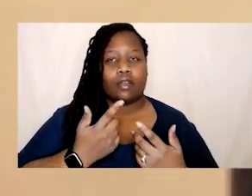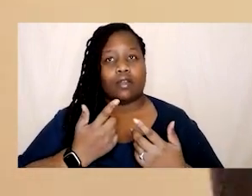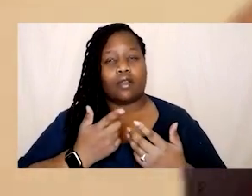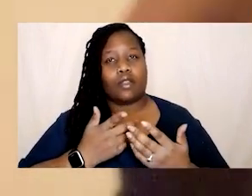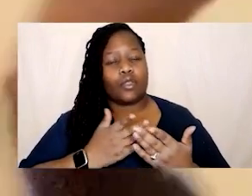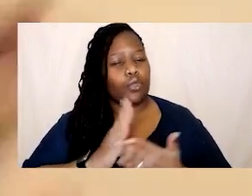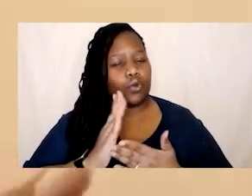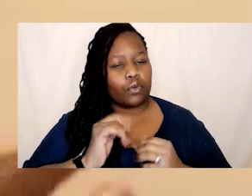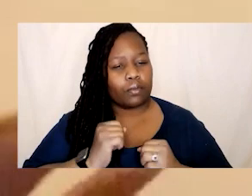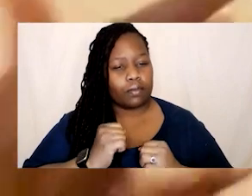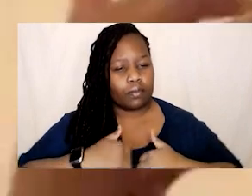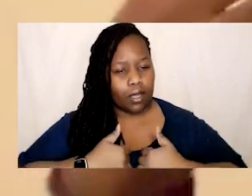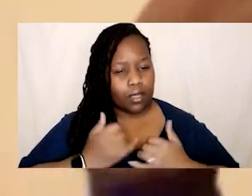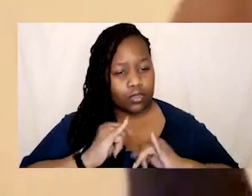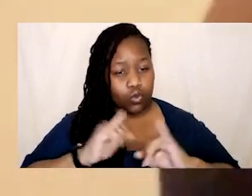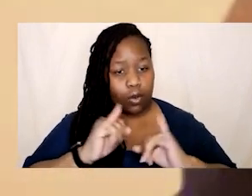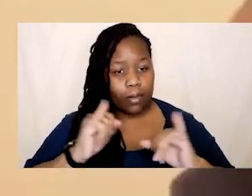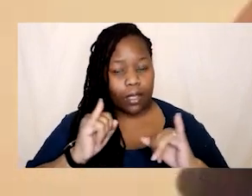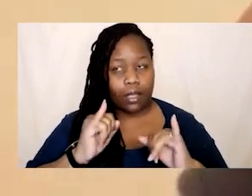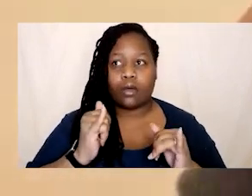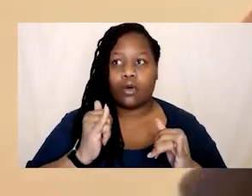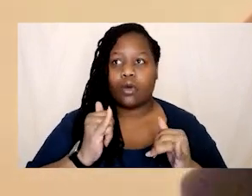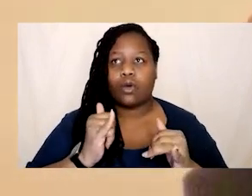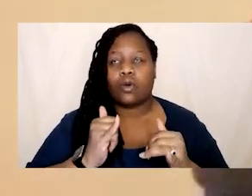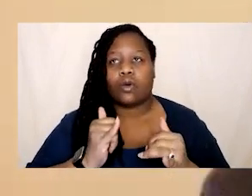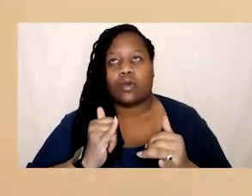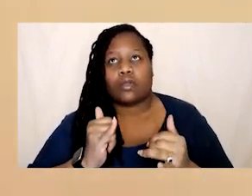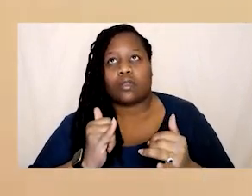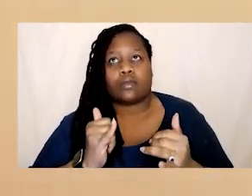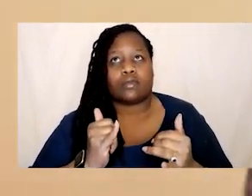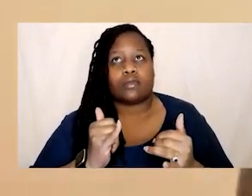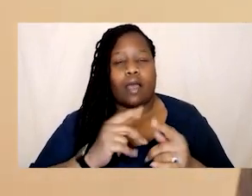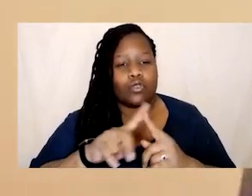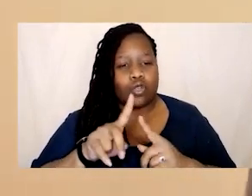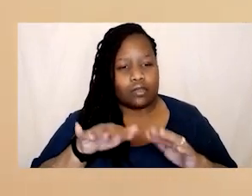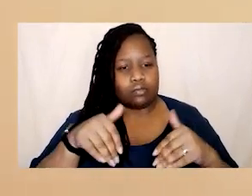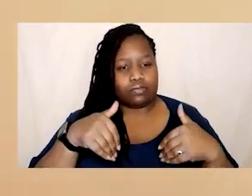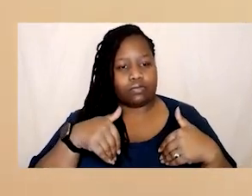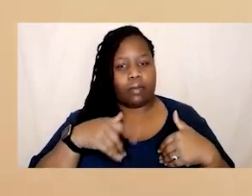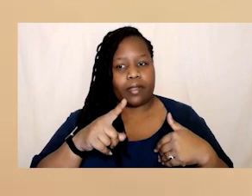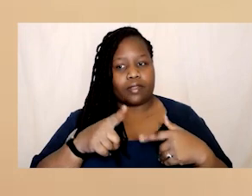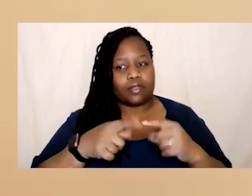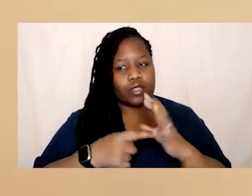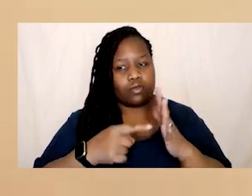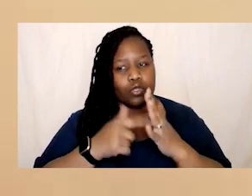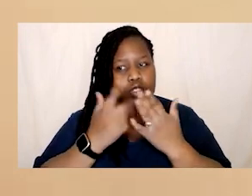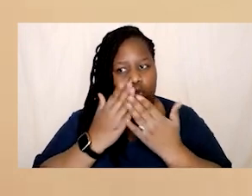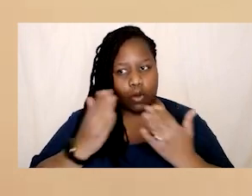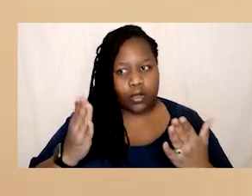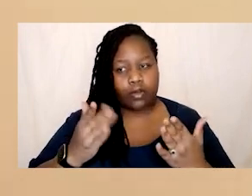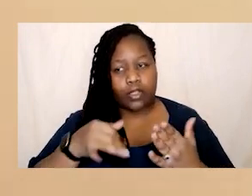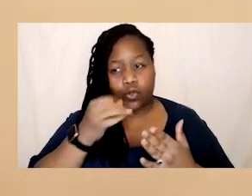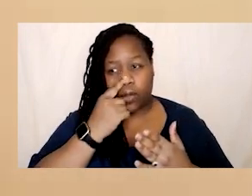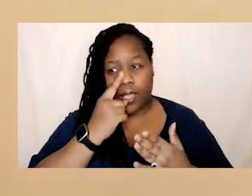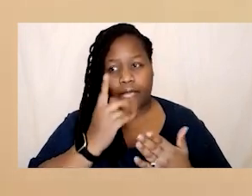of not wanting to be out there and um the importance of honoring like you can do the two you can